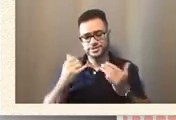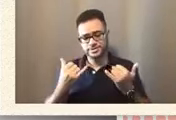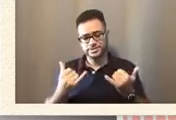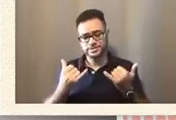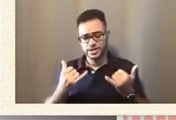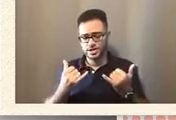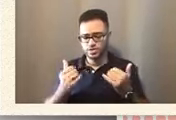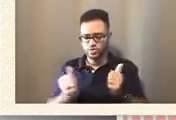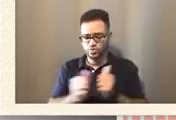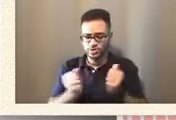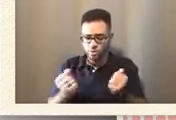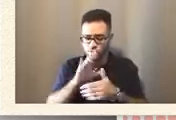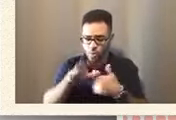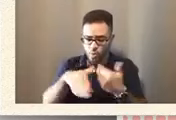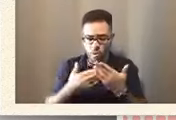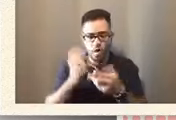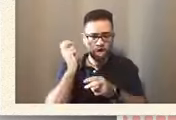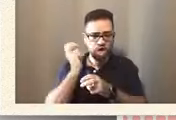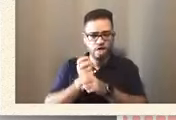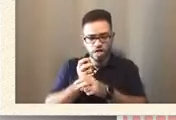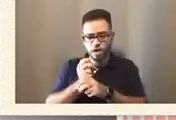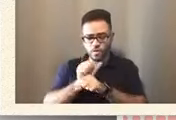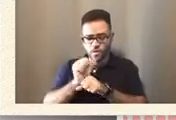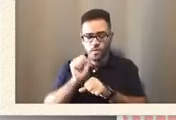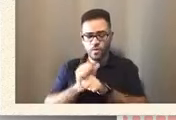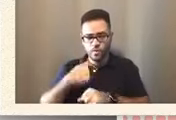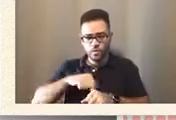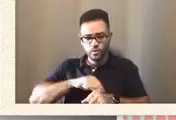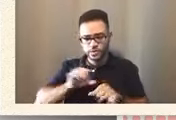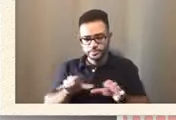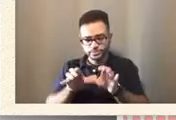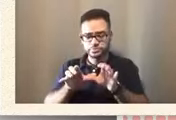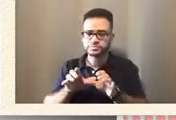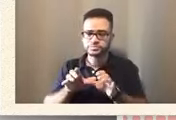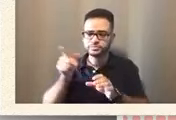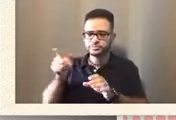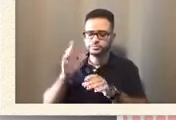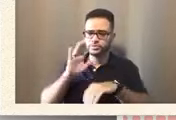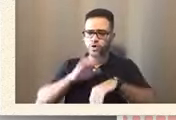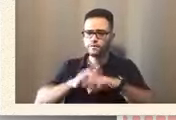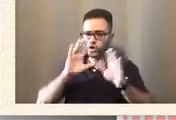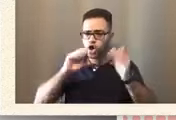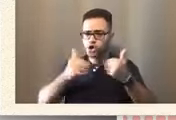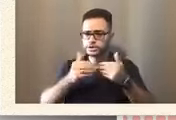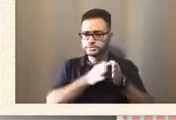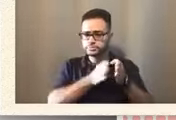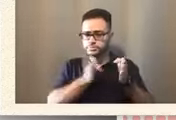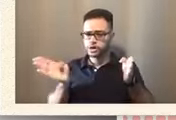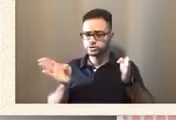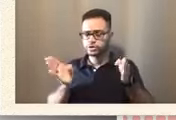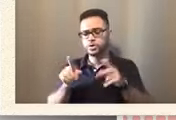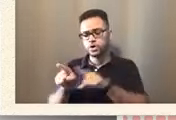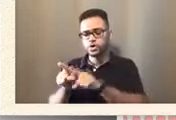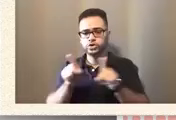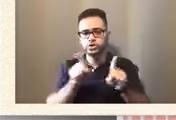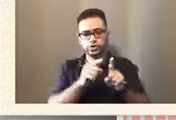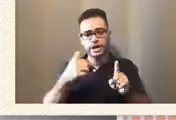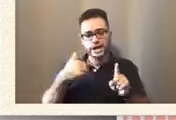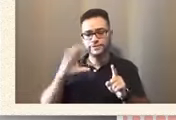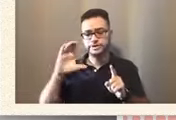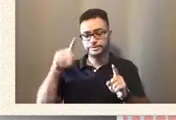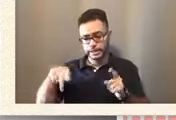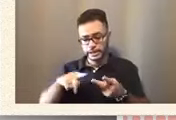work that we've done, he, even though he's on the autism spectrum, he has cerebral palsy, as well as